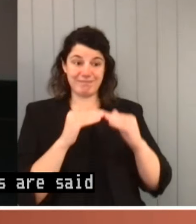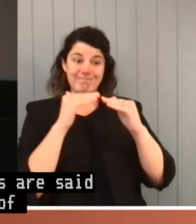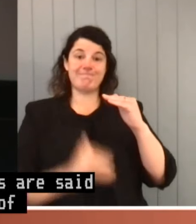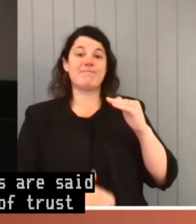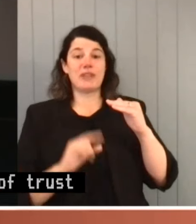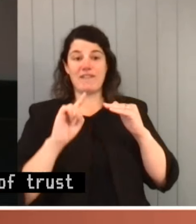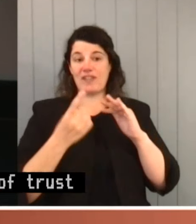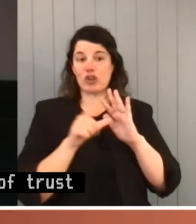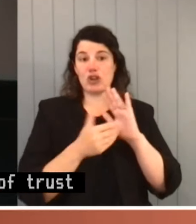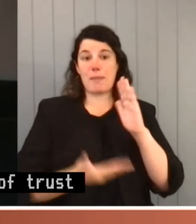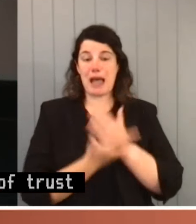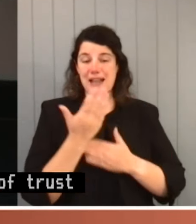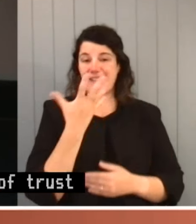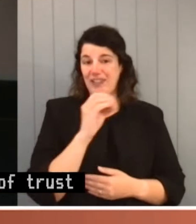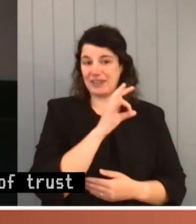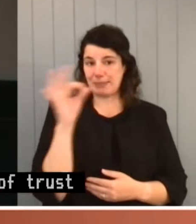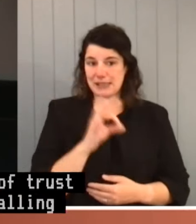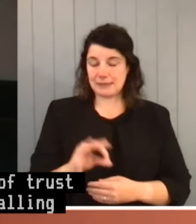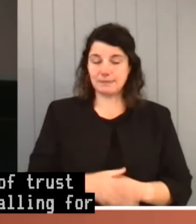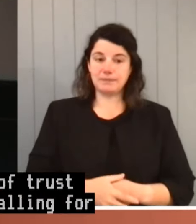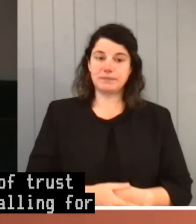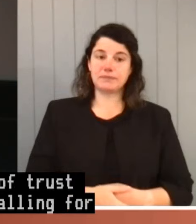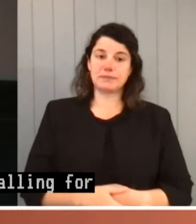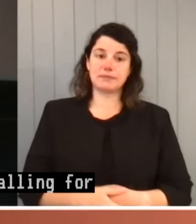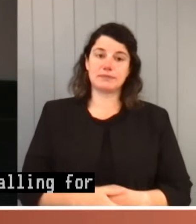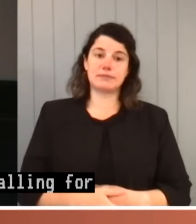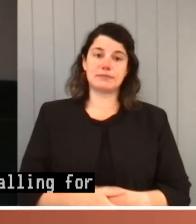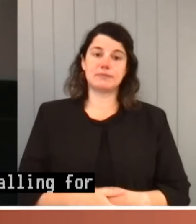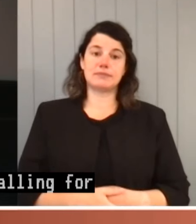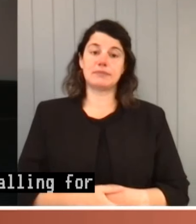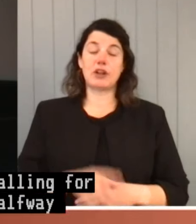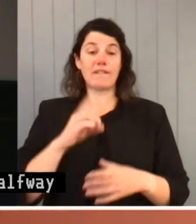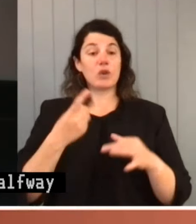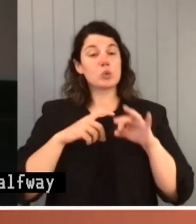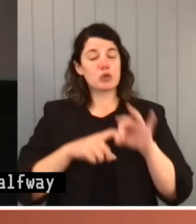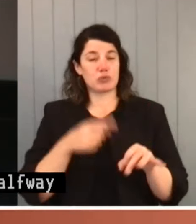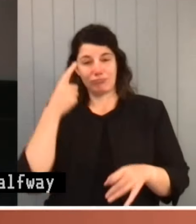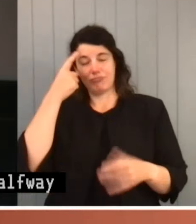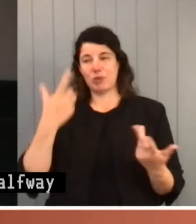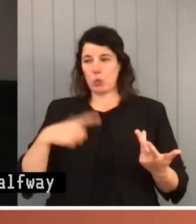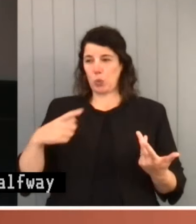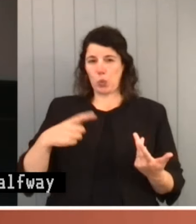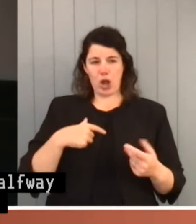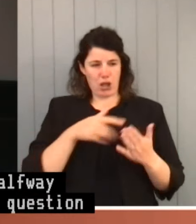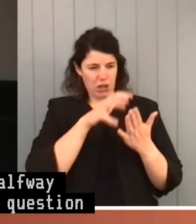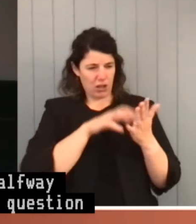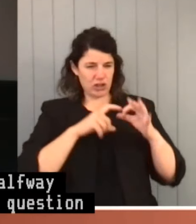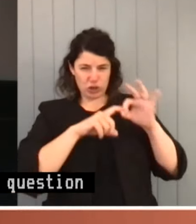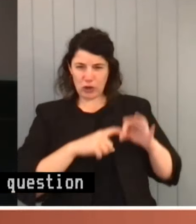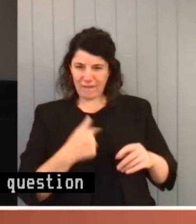the halfway mark. Of course, the first question you might ask is, well, why should the Edelman Trust Barometer be trusted?